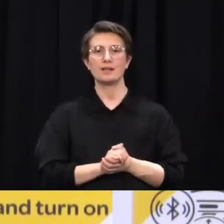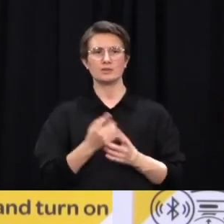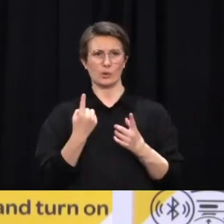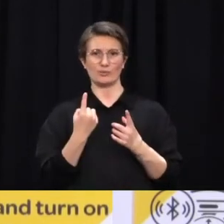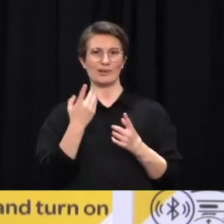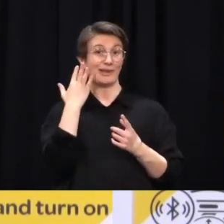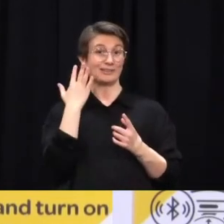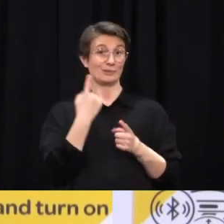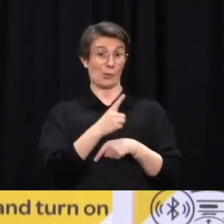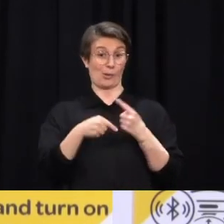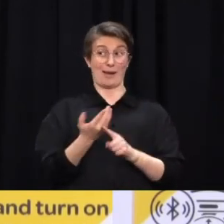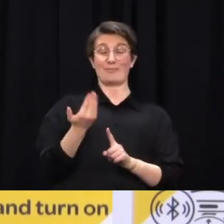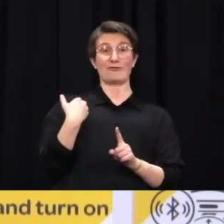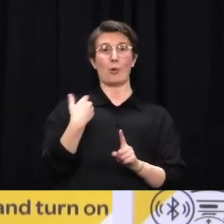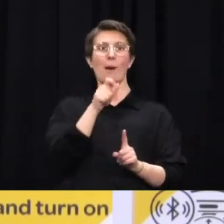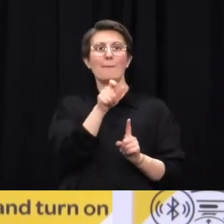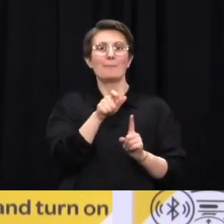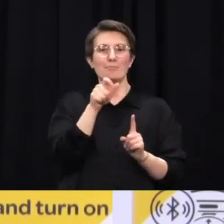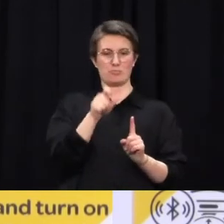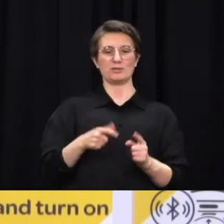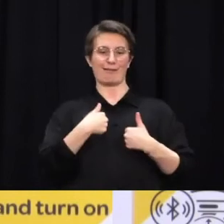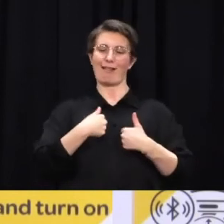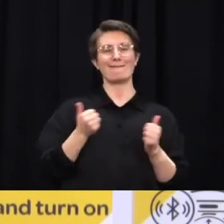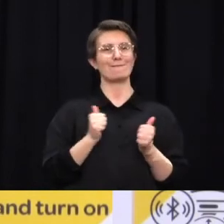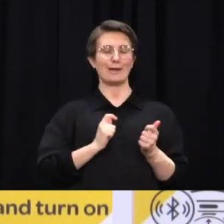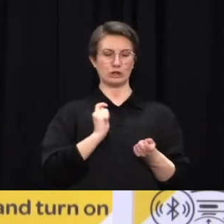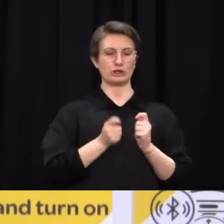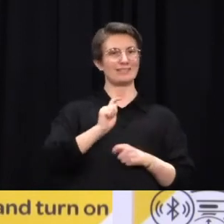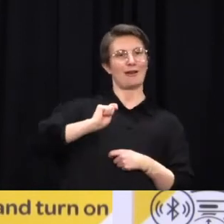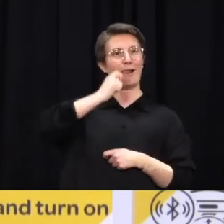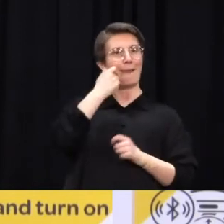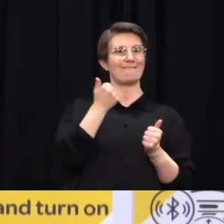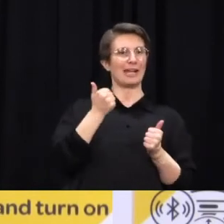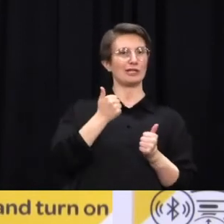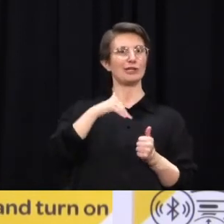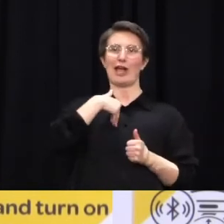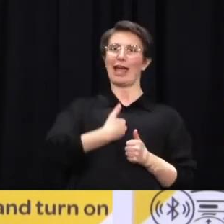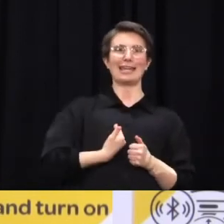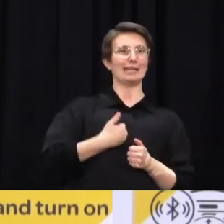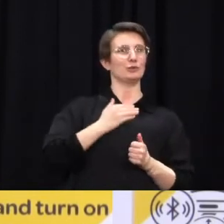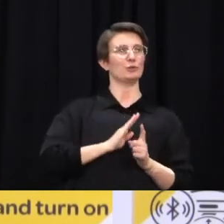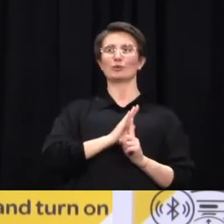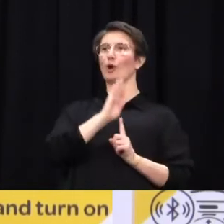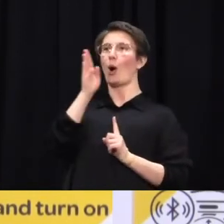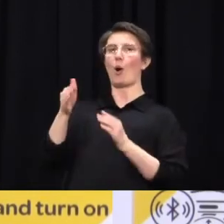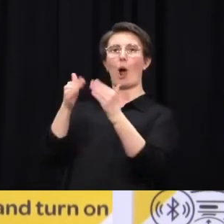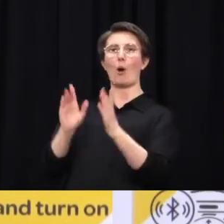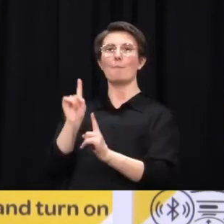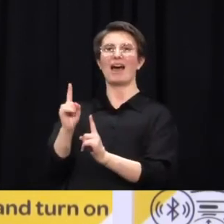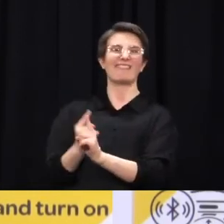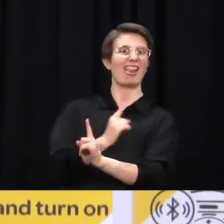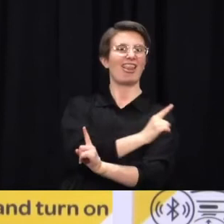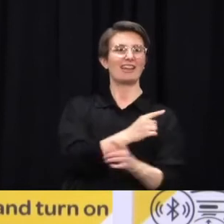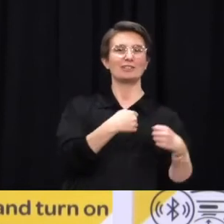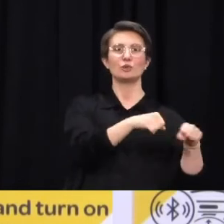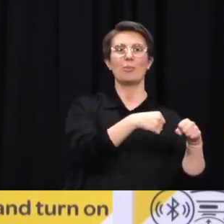or the supermarket on your way home from getting a test. How many times has that happened? Why did you need to highlight that? Look, we get anecdotal reports of that, of course.